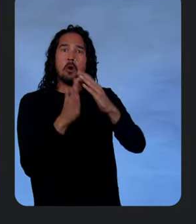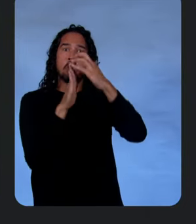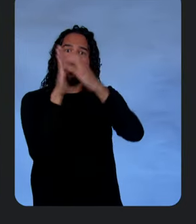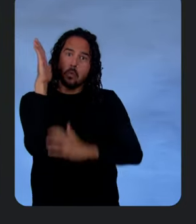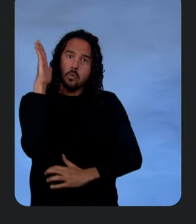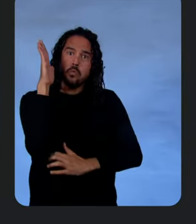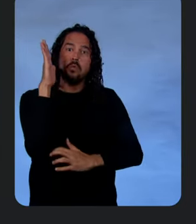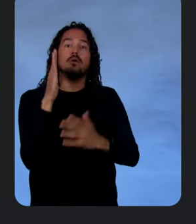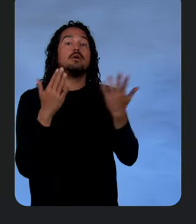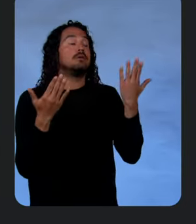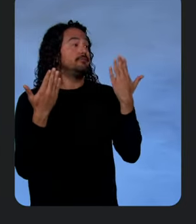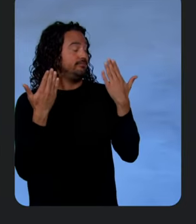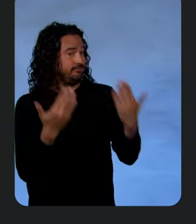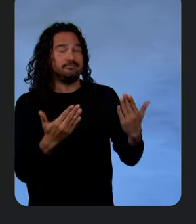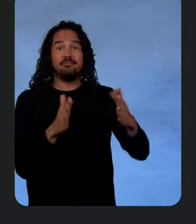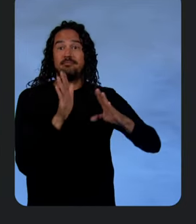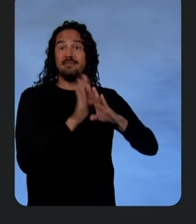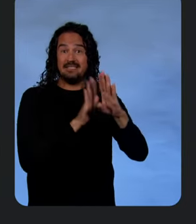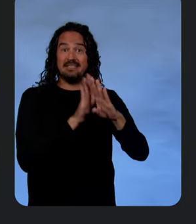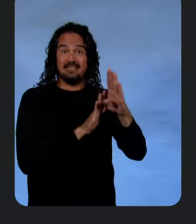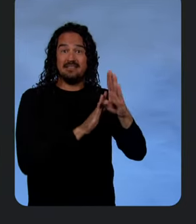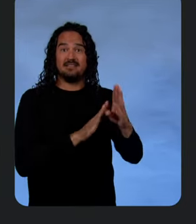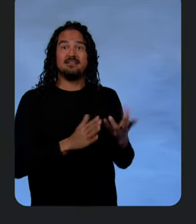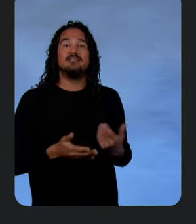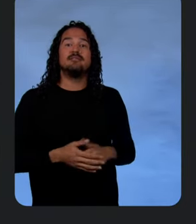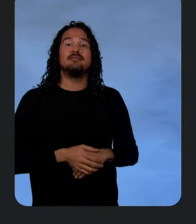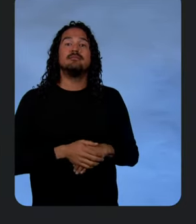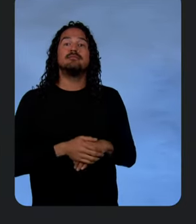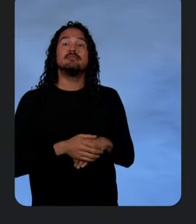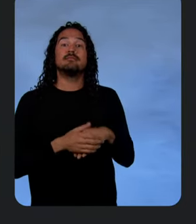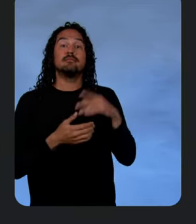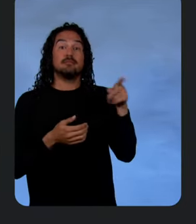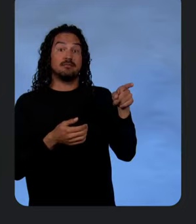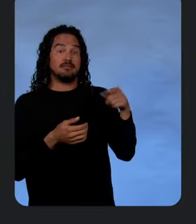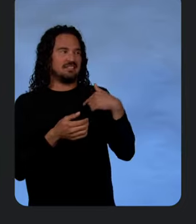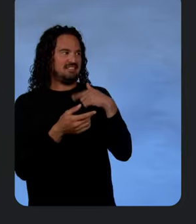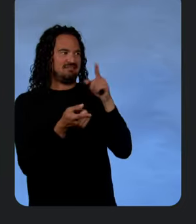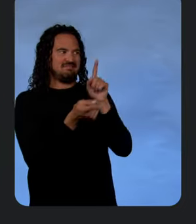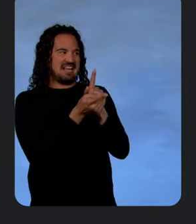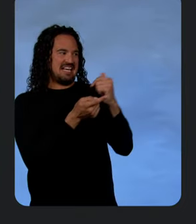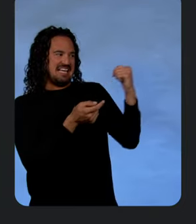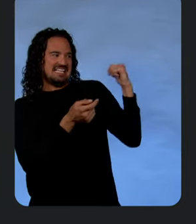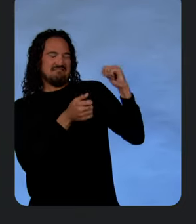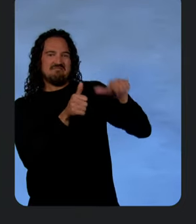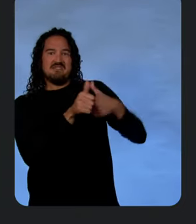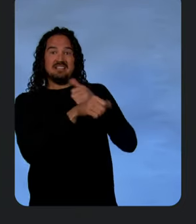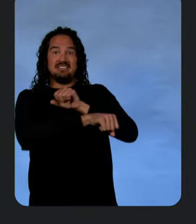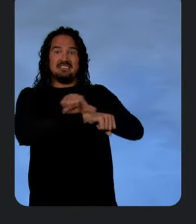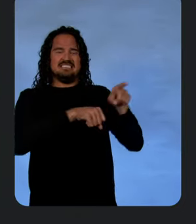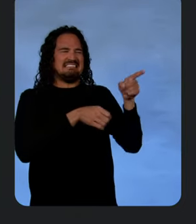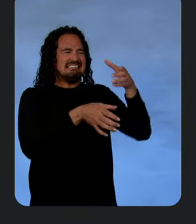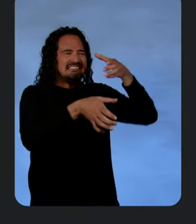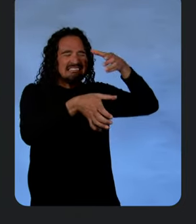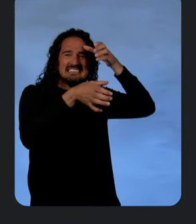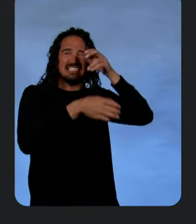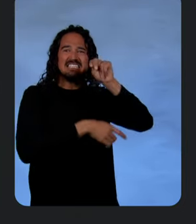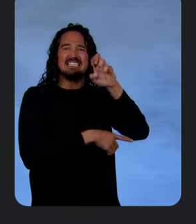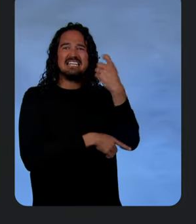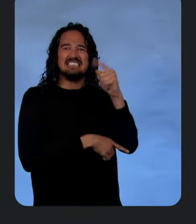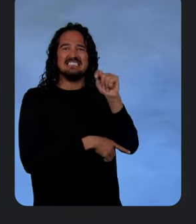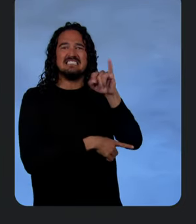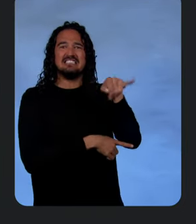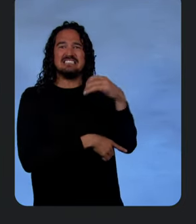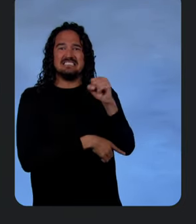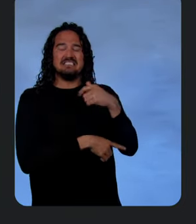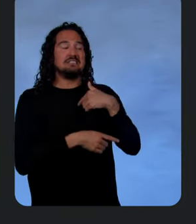build it. Let's do it. Great. And for that, I met a great expert on Next.js backstage. I'll pass the mic